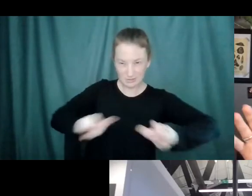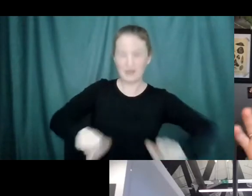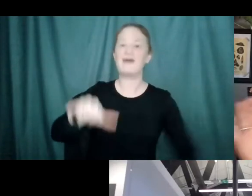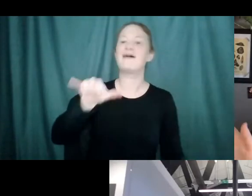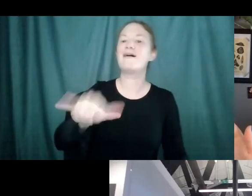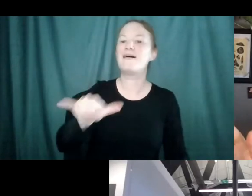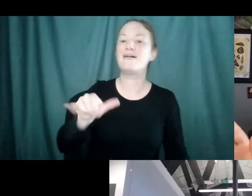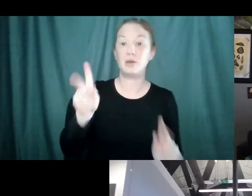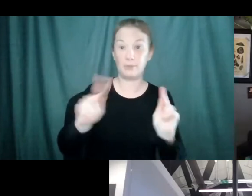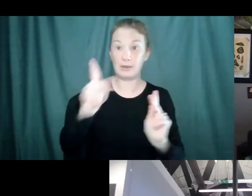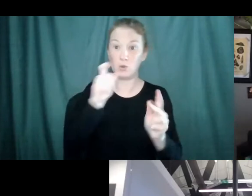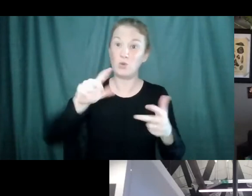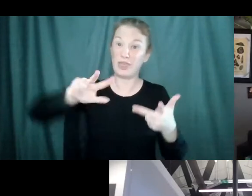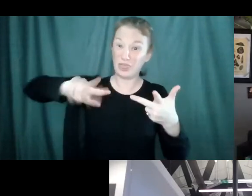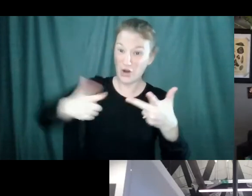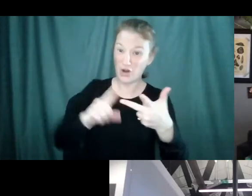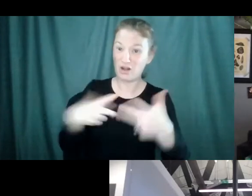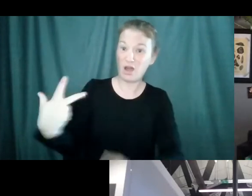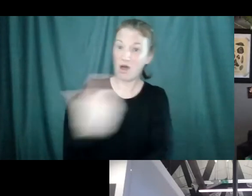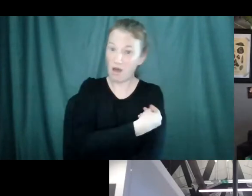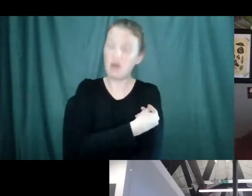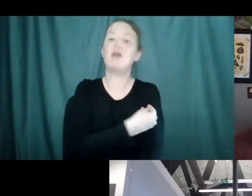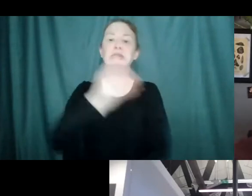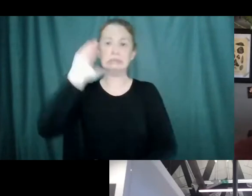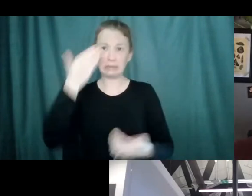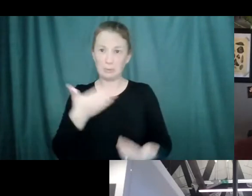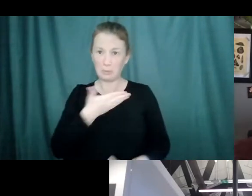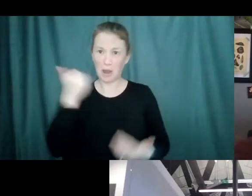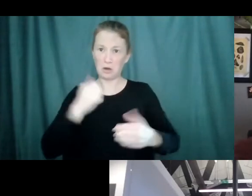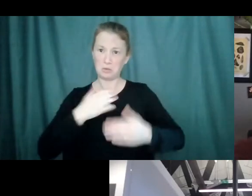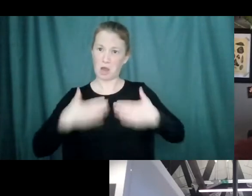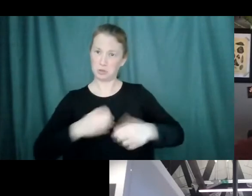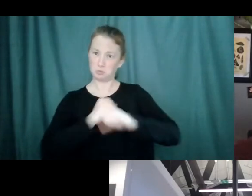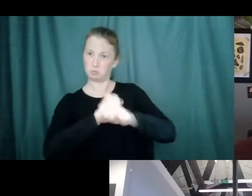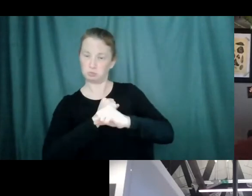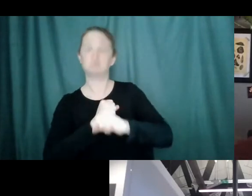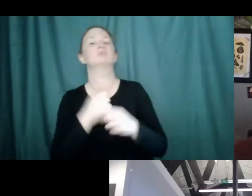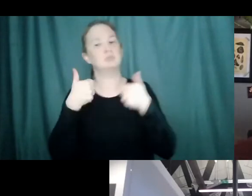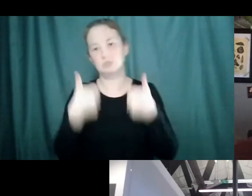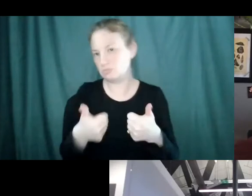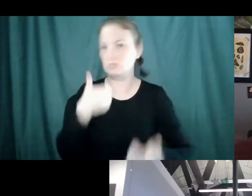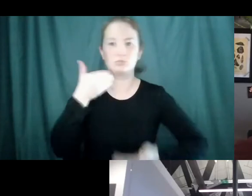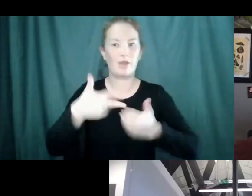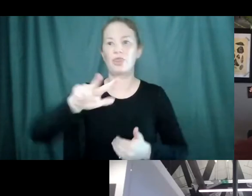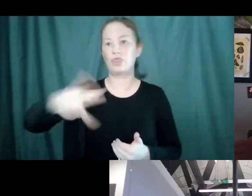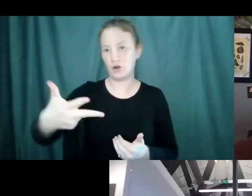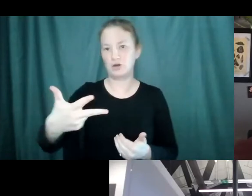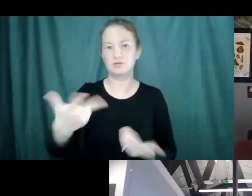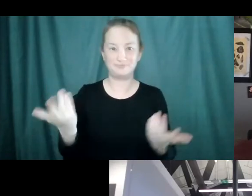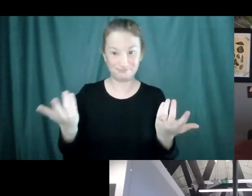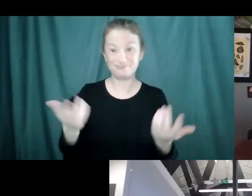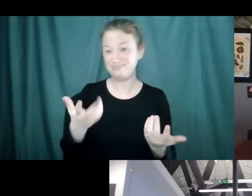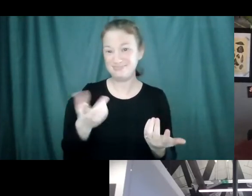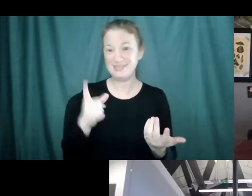better protected than the ones that got to and left it at that. And so that's kind of how we're learning how that all works.